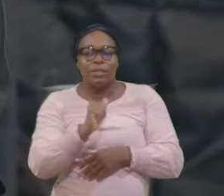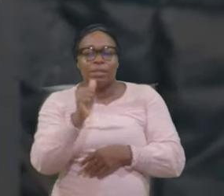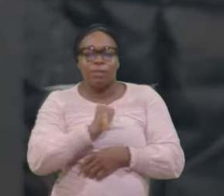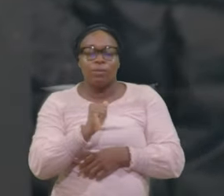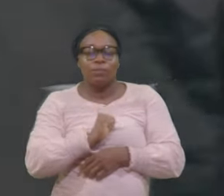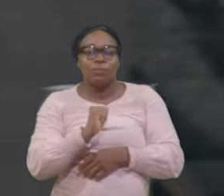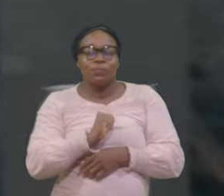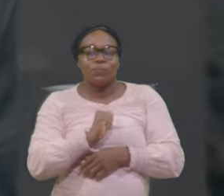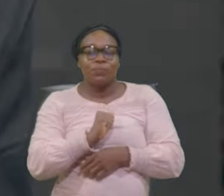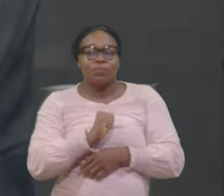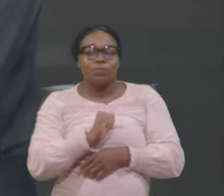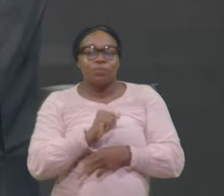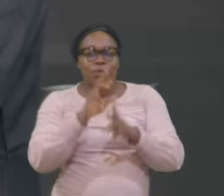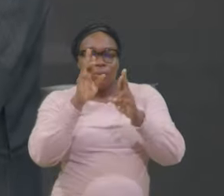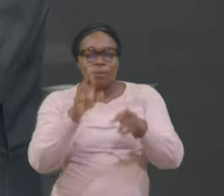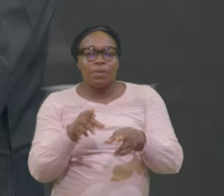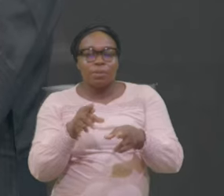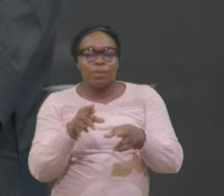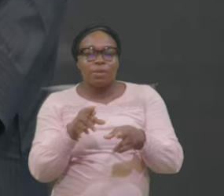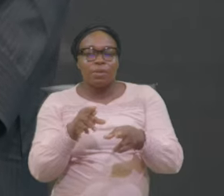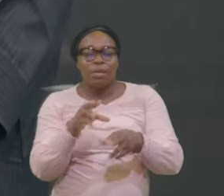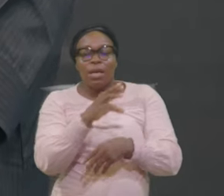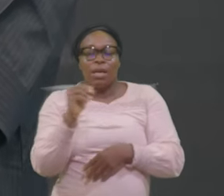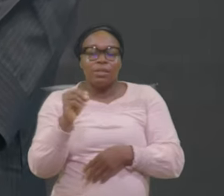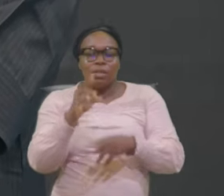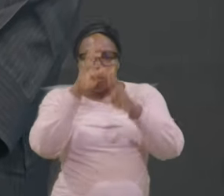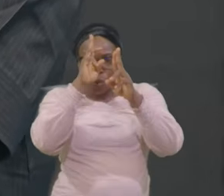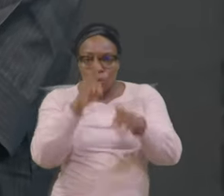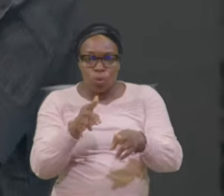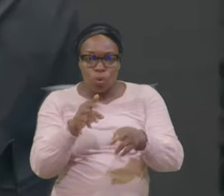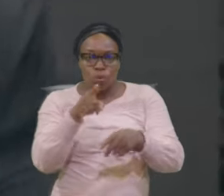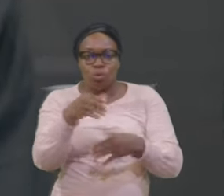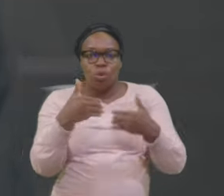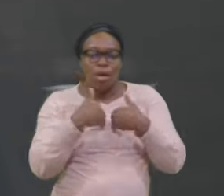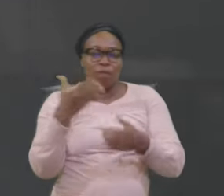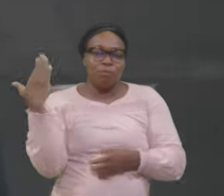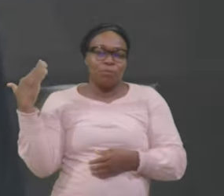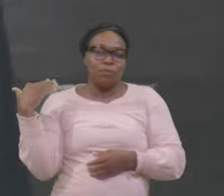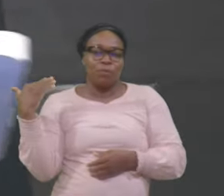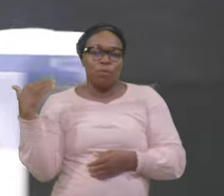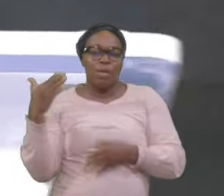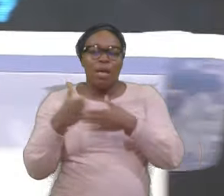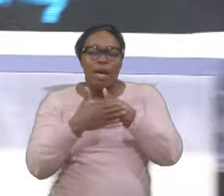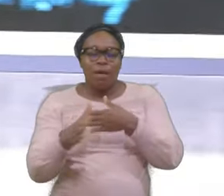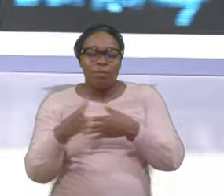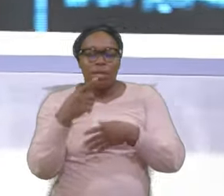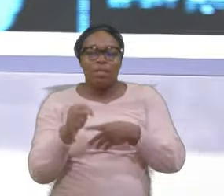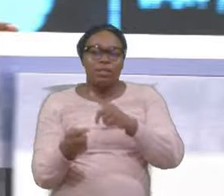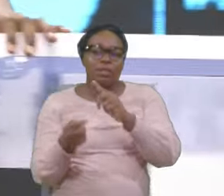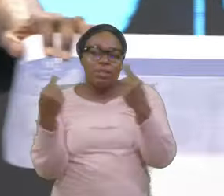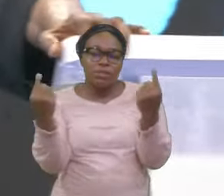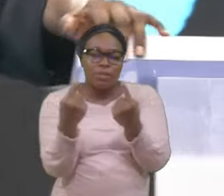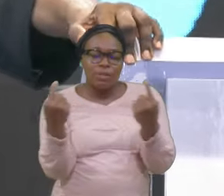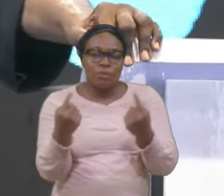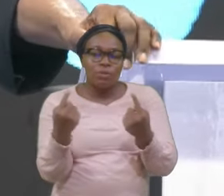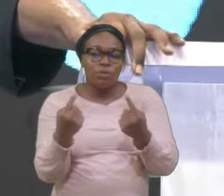Sinfulness Where is the Honor You used To have After The Transgression Where